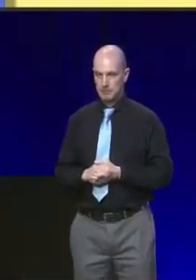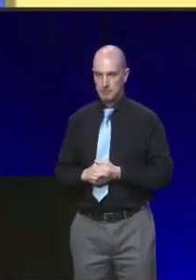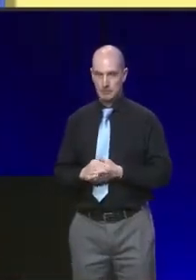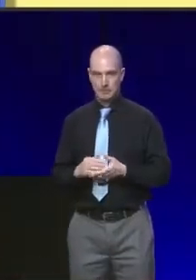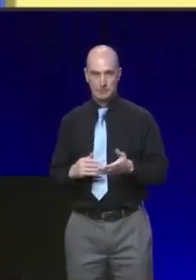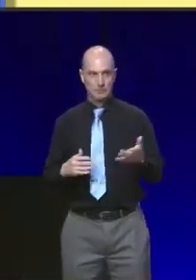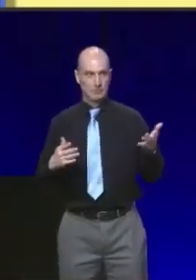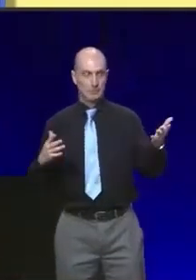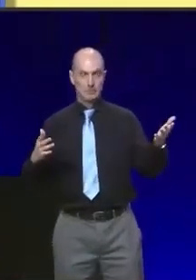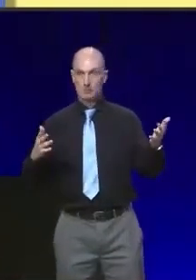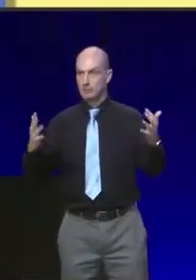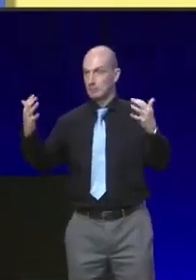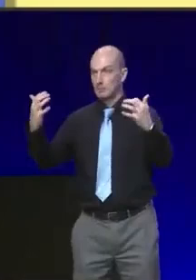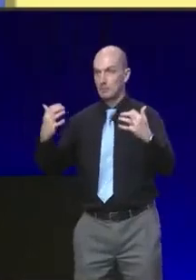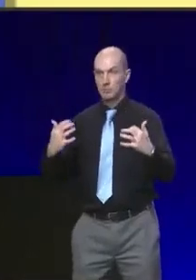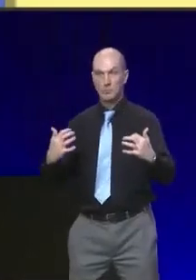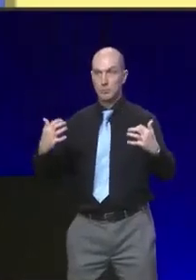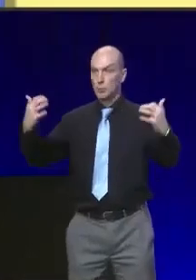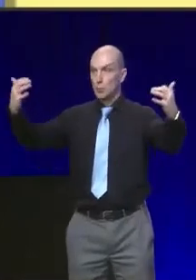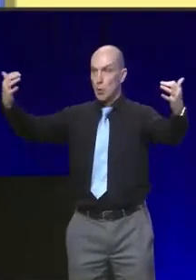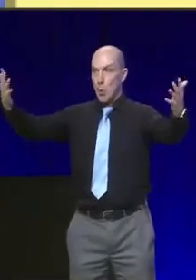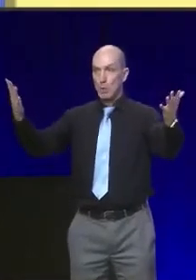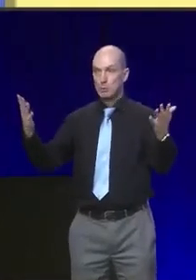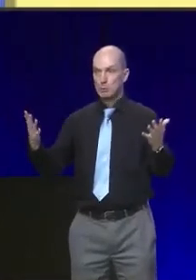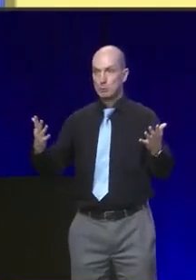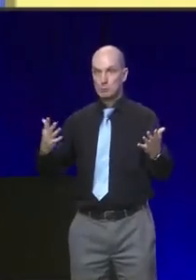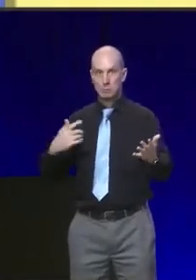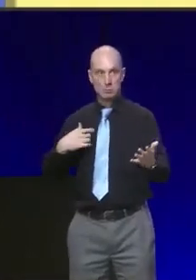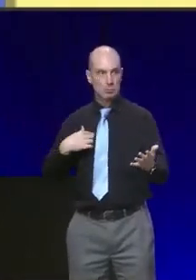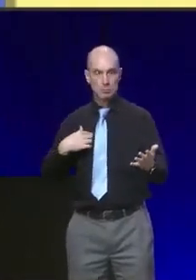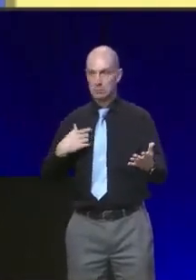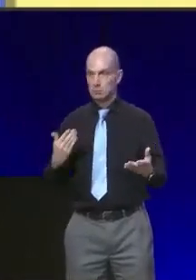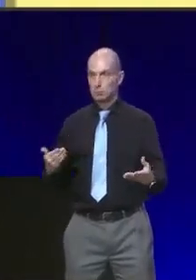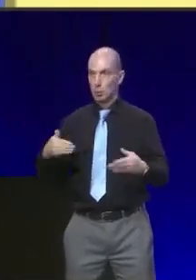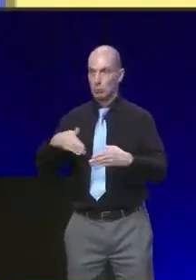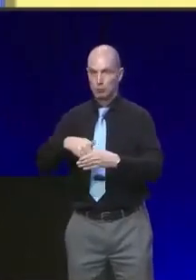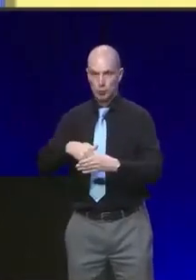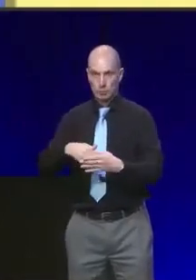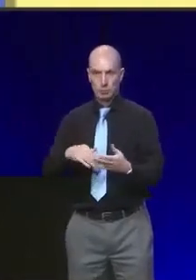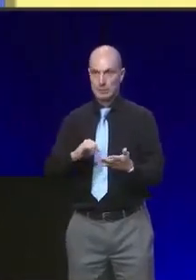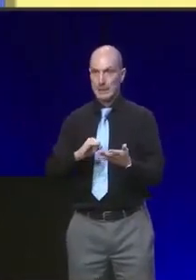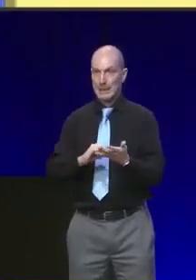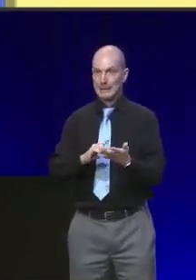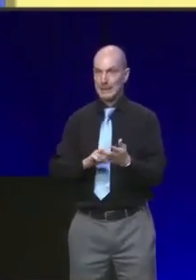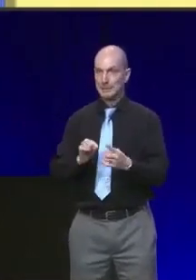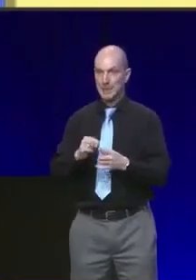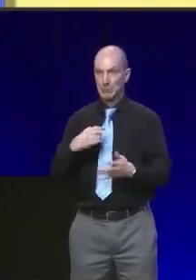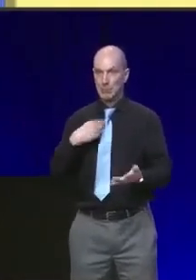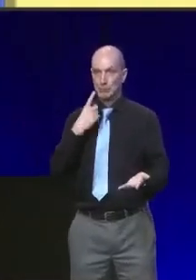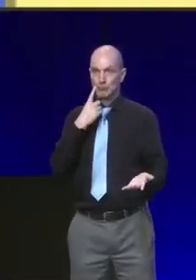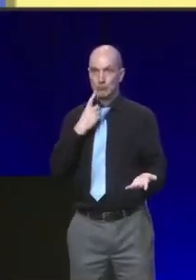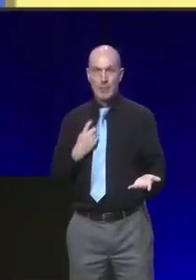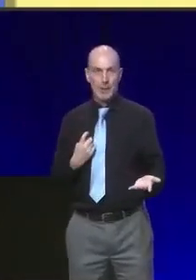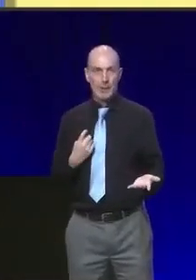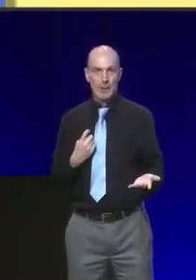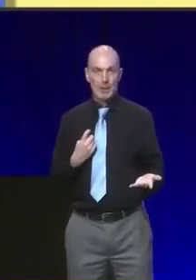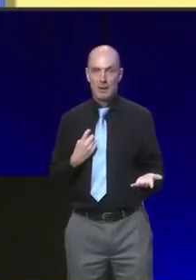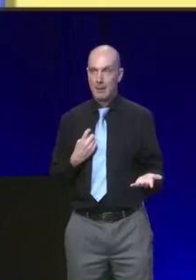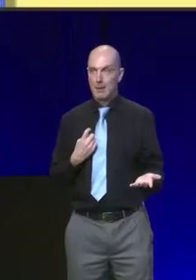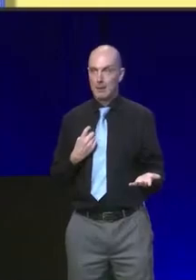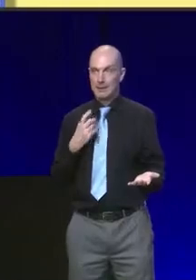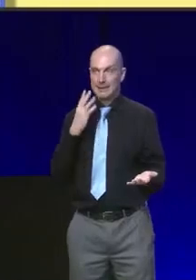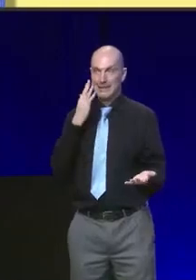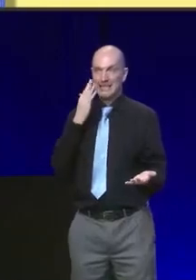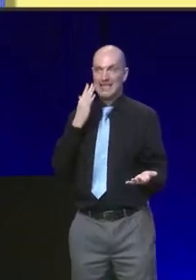When I joined this party as a teenager, I didn't really in all honesty know what I was getting myself